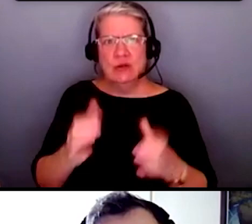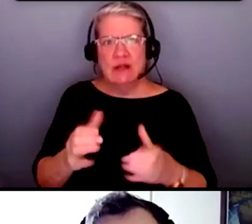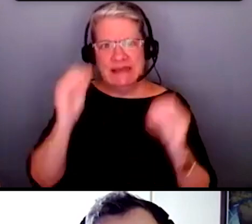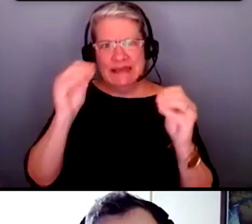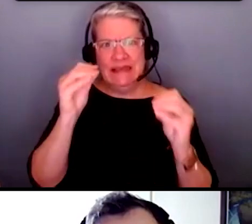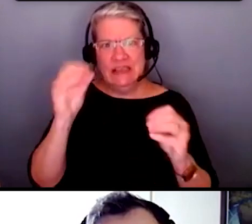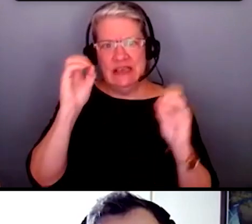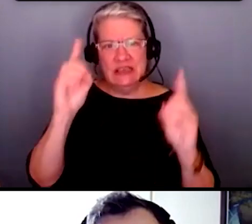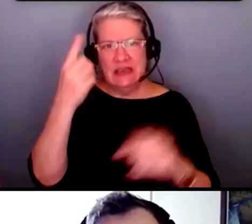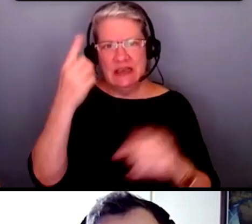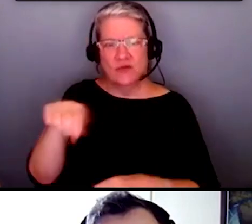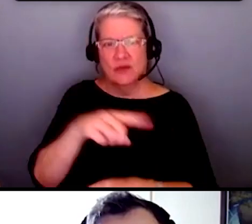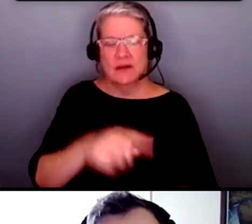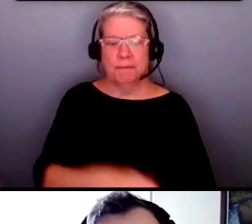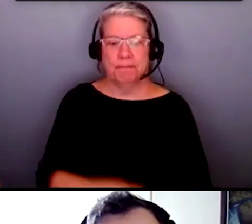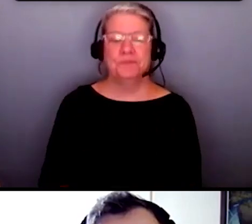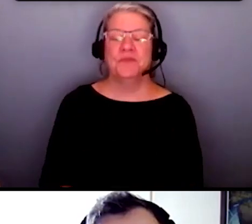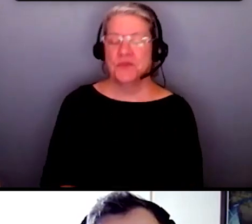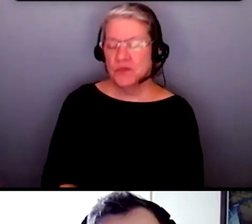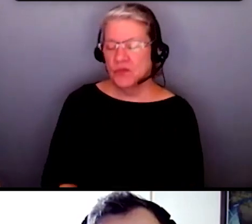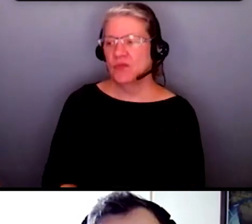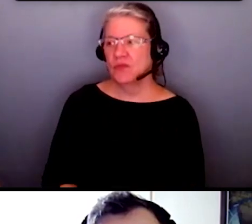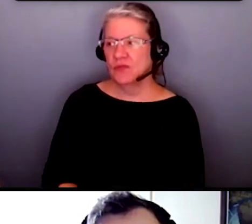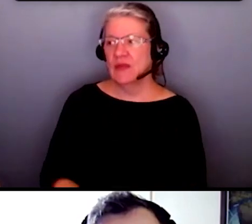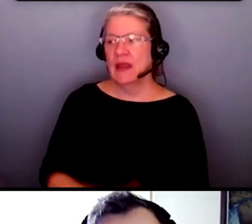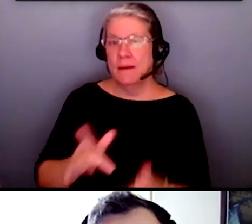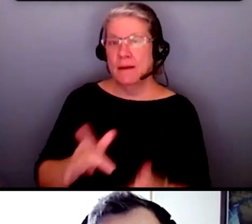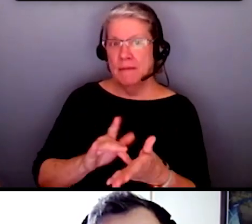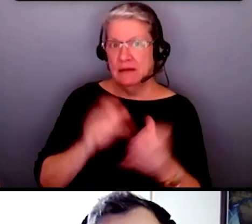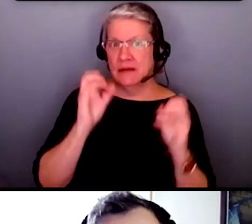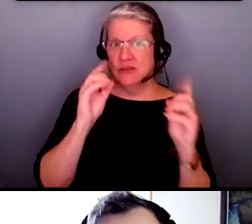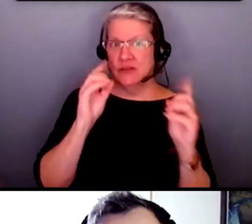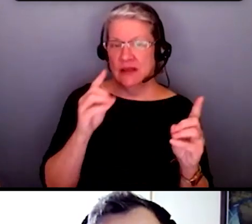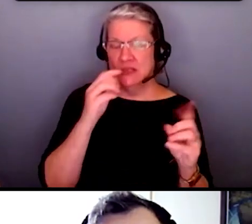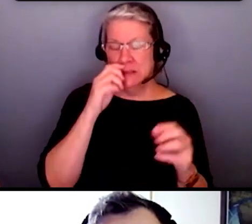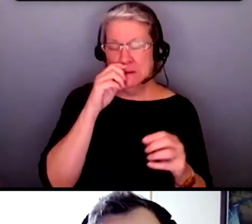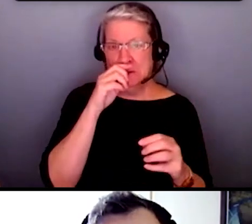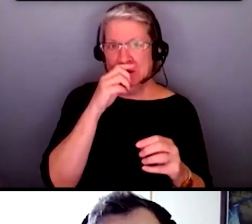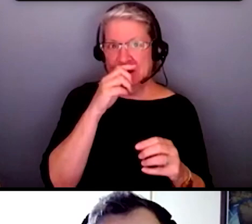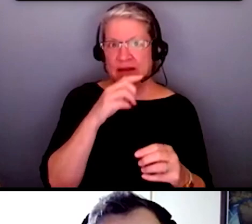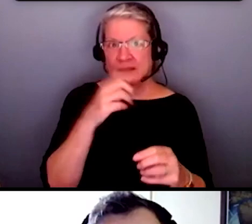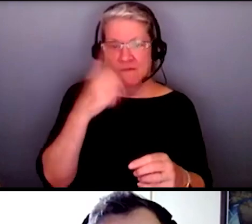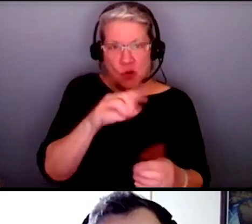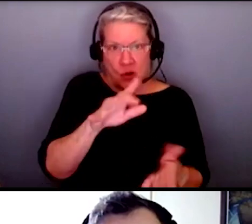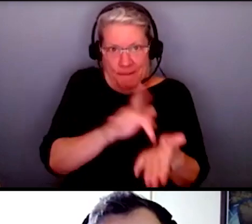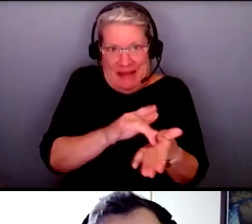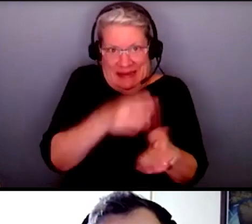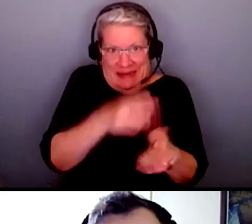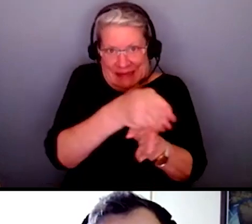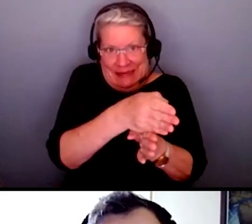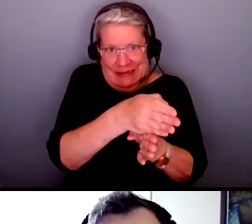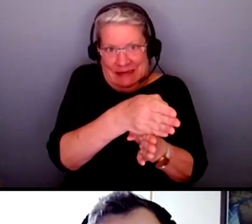so in in medical education the answer to that question is in in medicine um there is